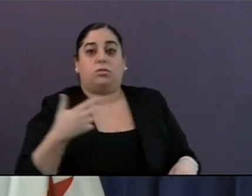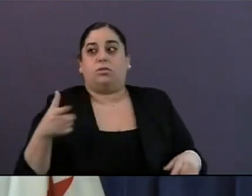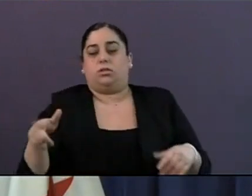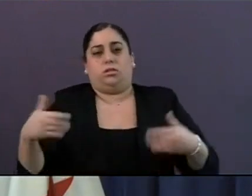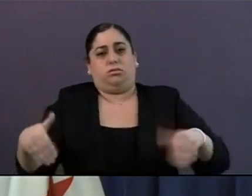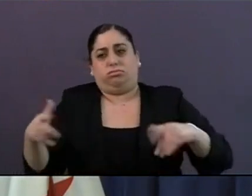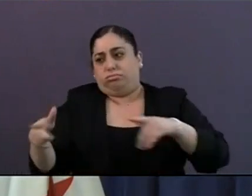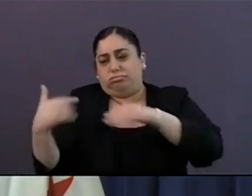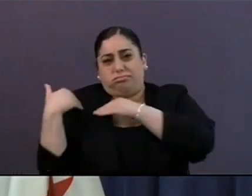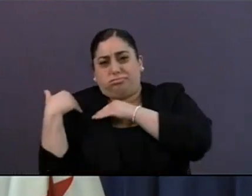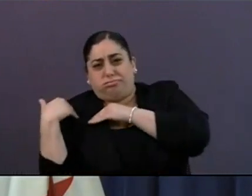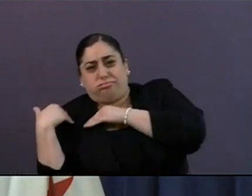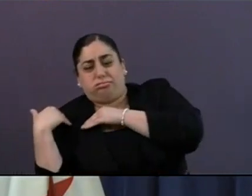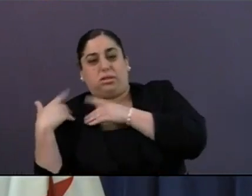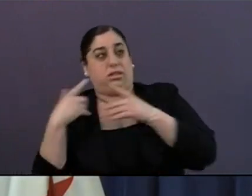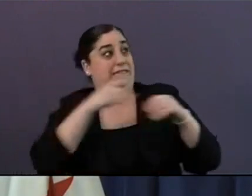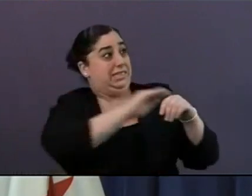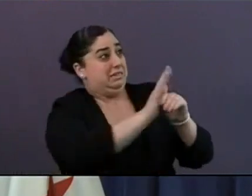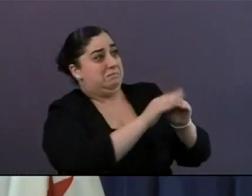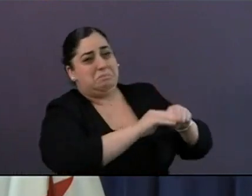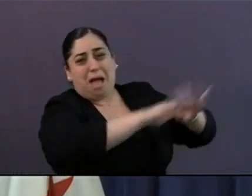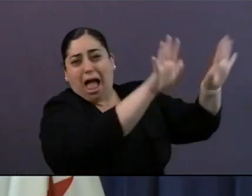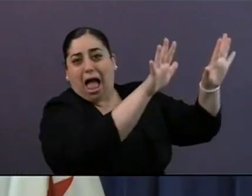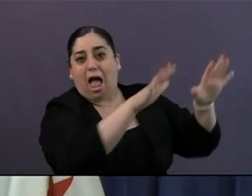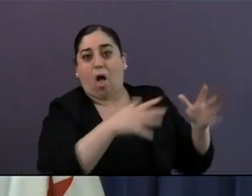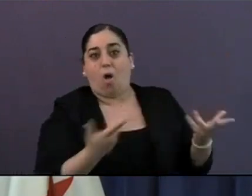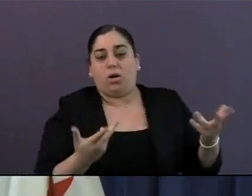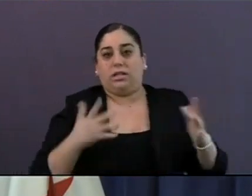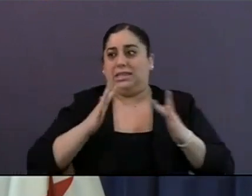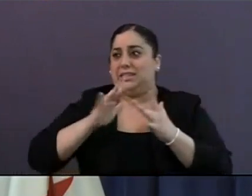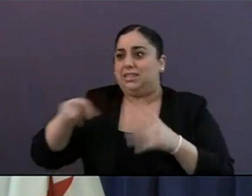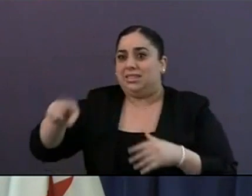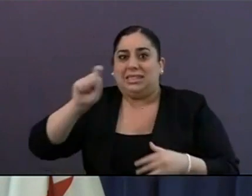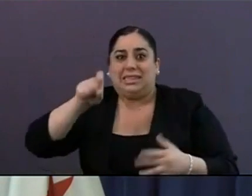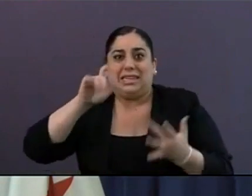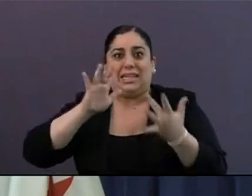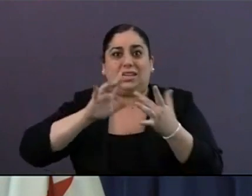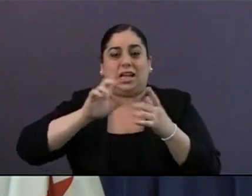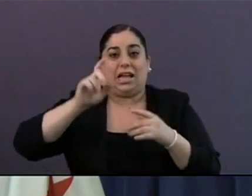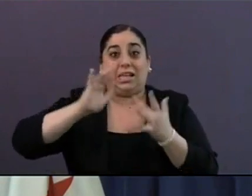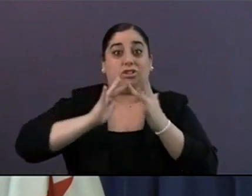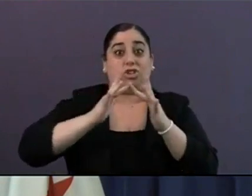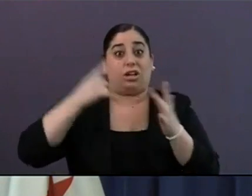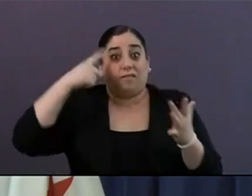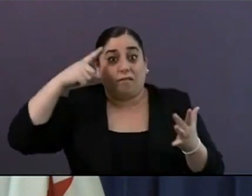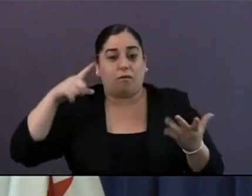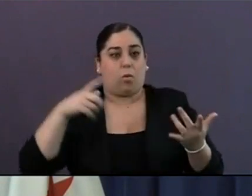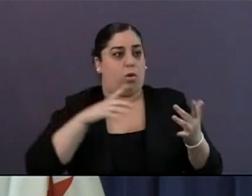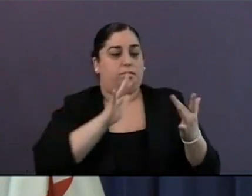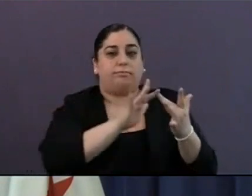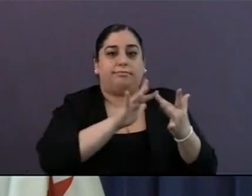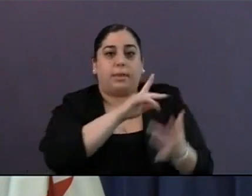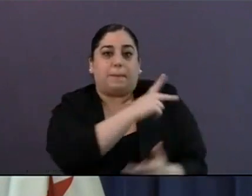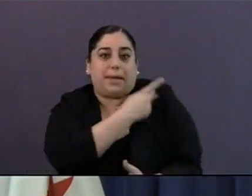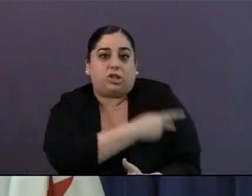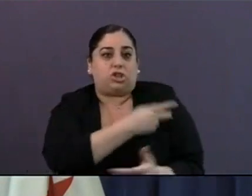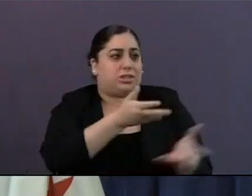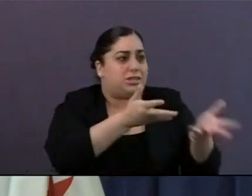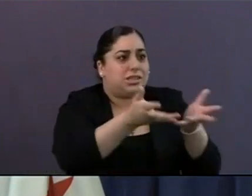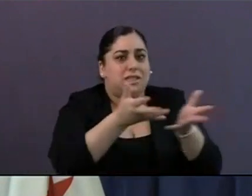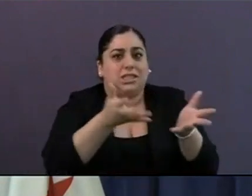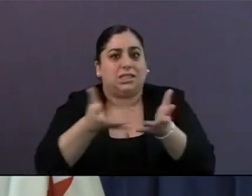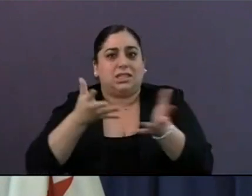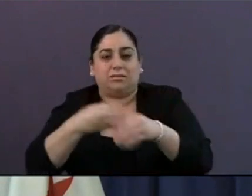to COVID-19. This has manifested in a variety of ways including a dramatic increase in online